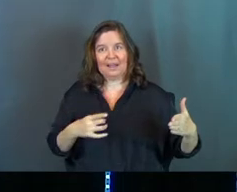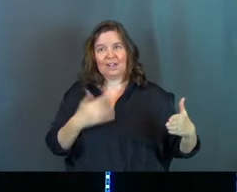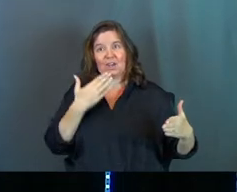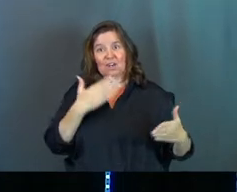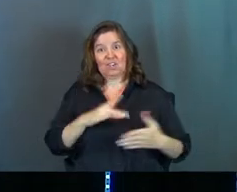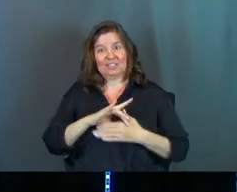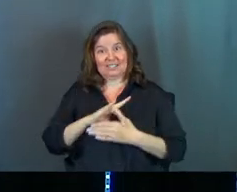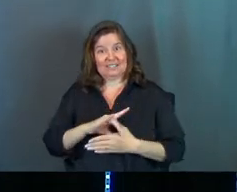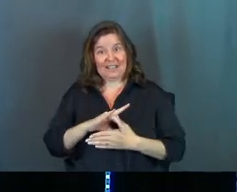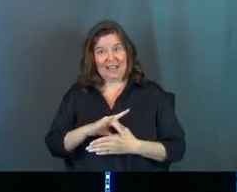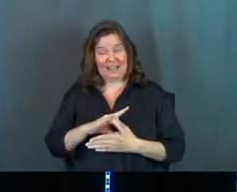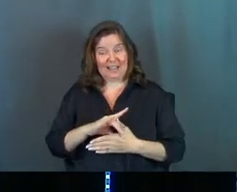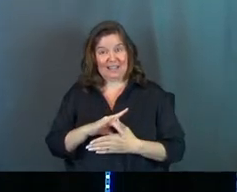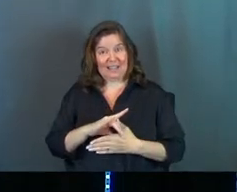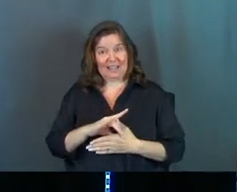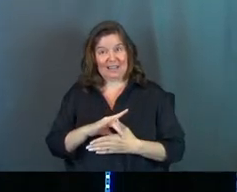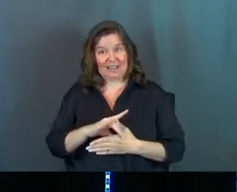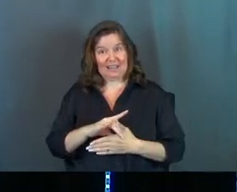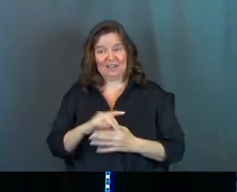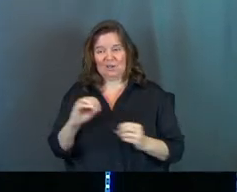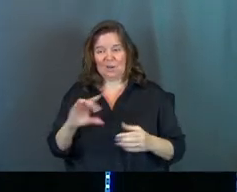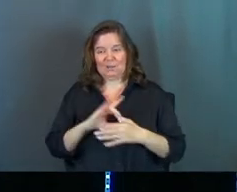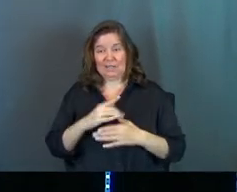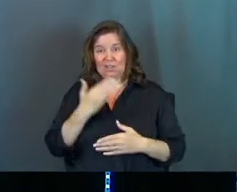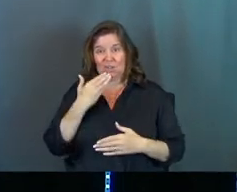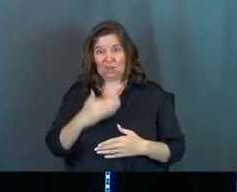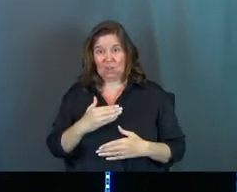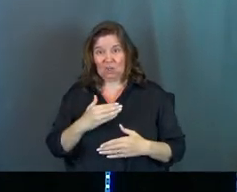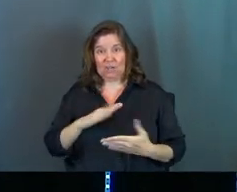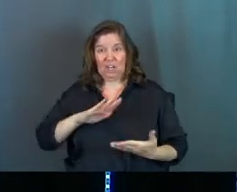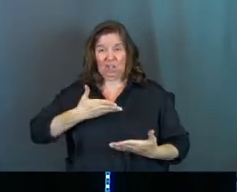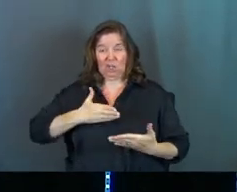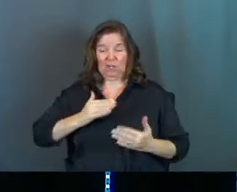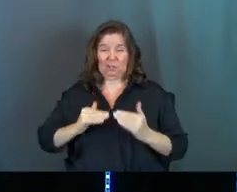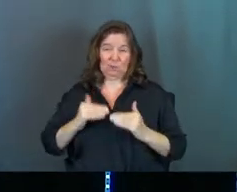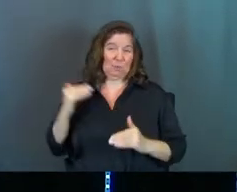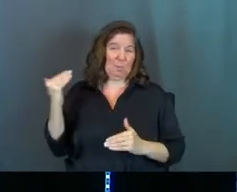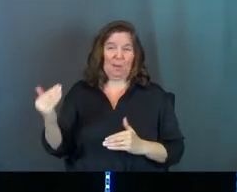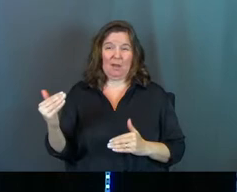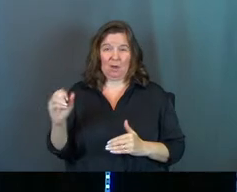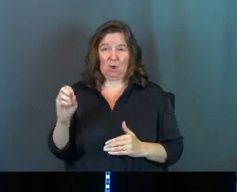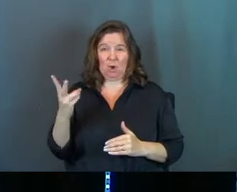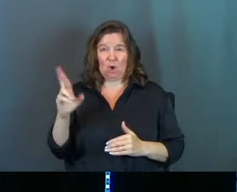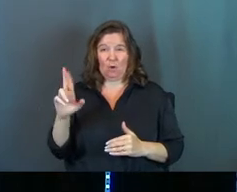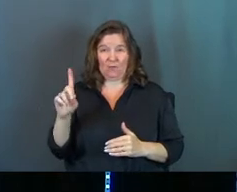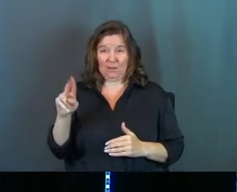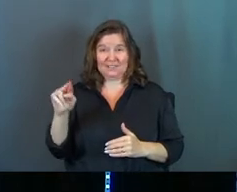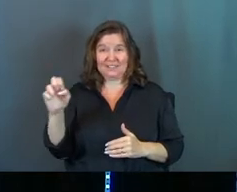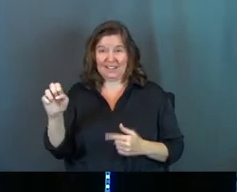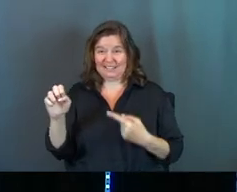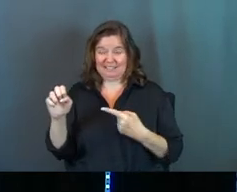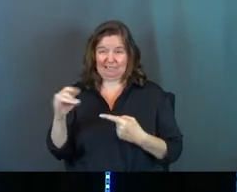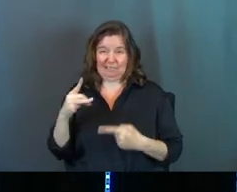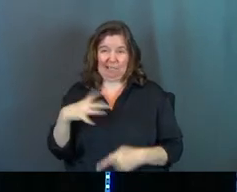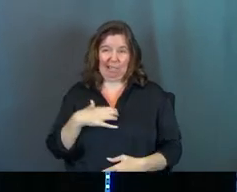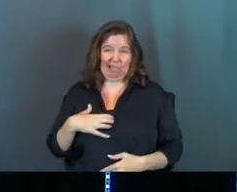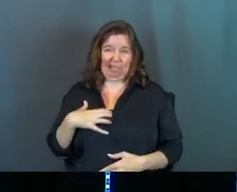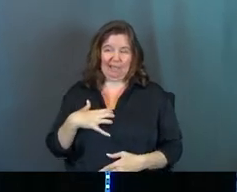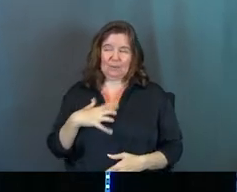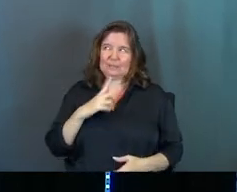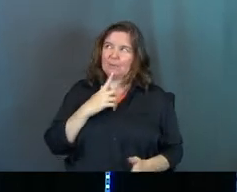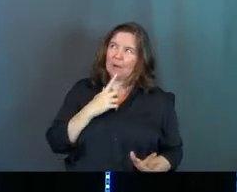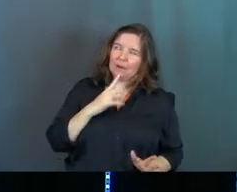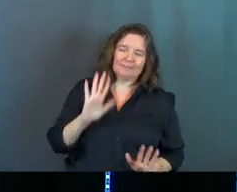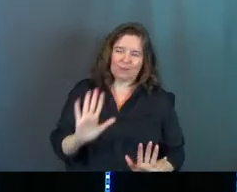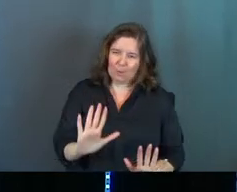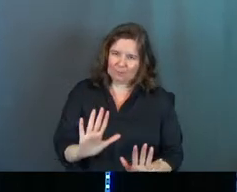a good steak, right? No steak is good overdone. Can I get an amen? You know what I'm saying? Some of are like, well? It's